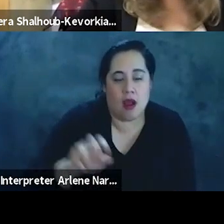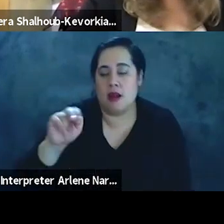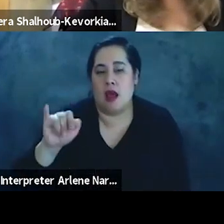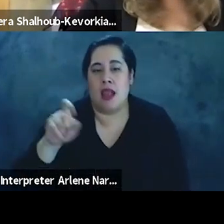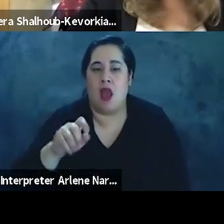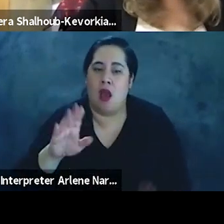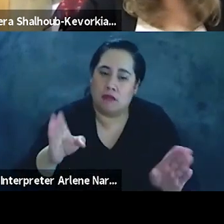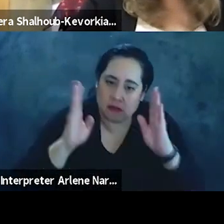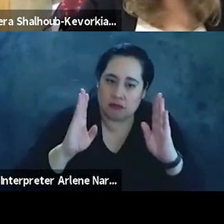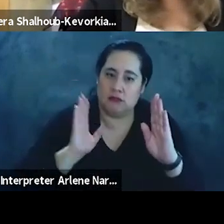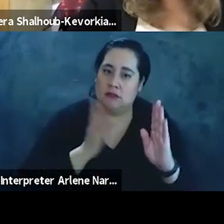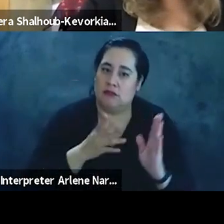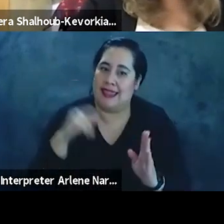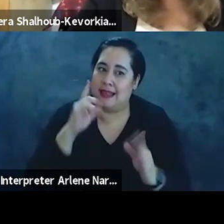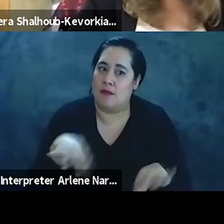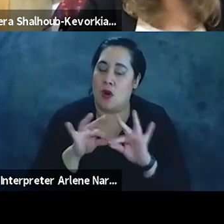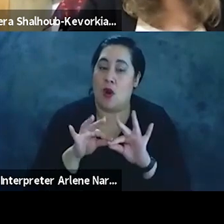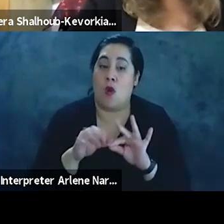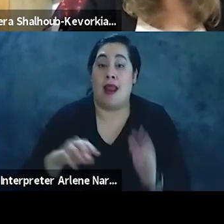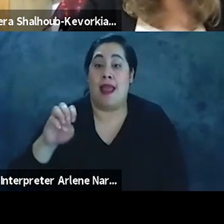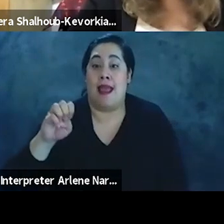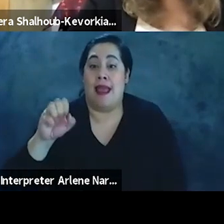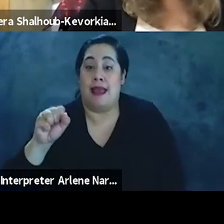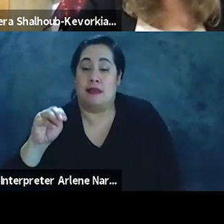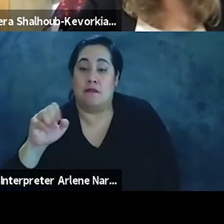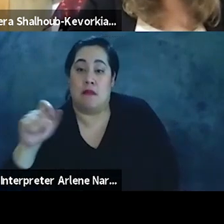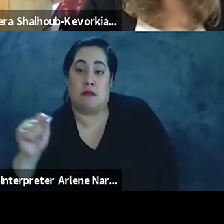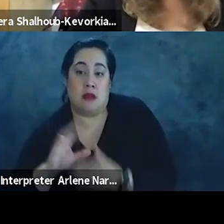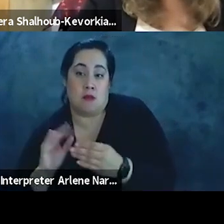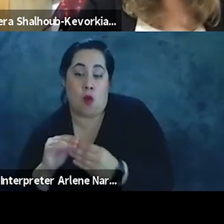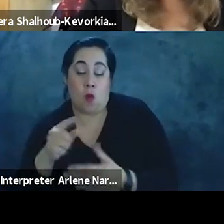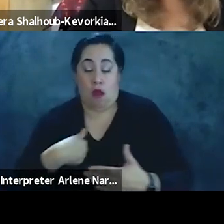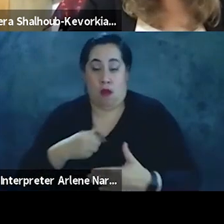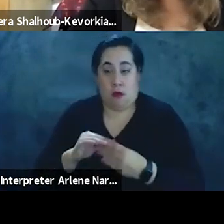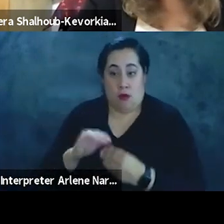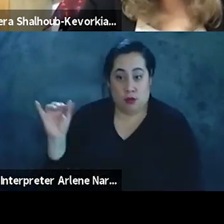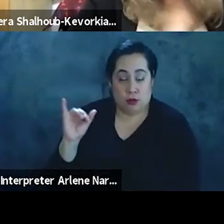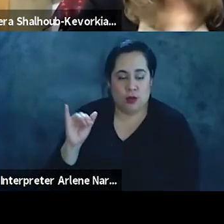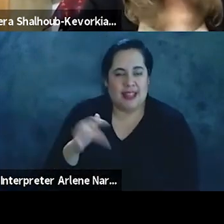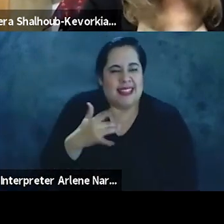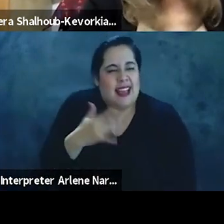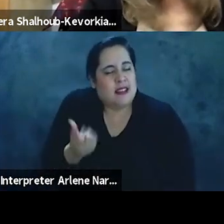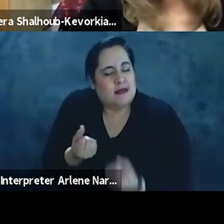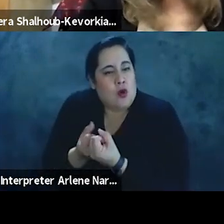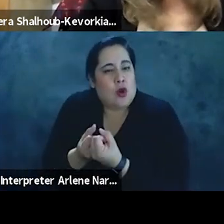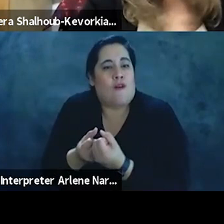attention to them. think, and I think that's significant. What, what I was talking about is, and what I'm, what I'm talking about too, is, is a sense of support